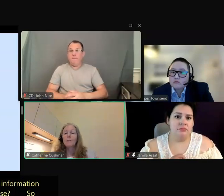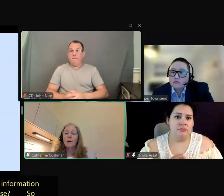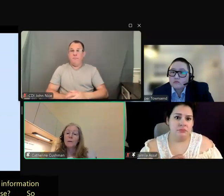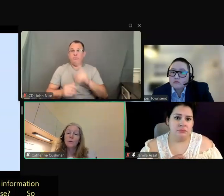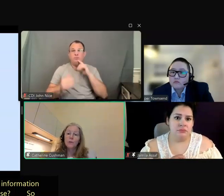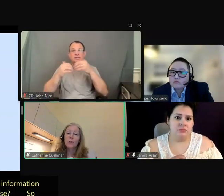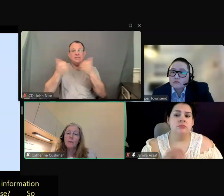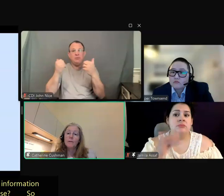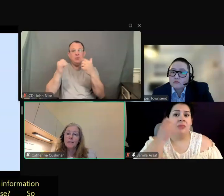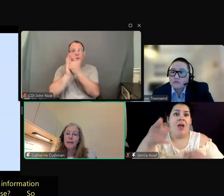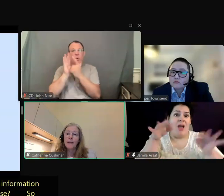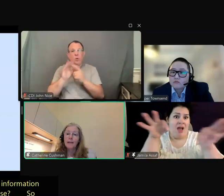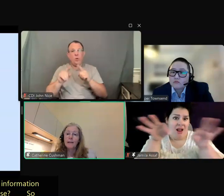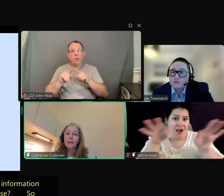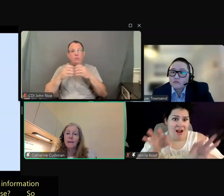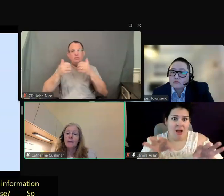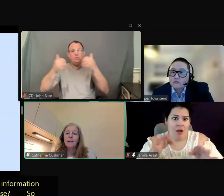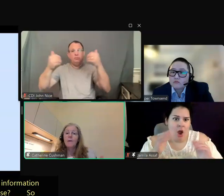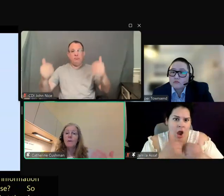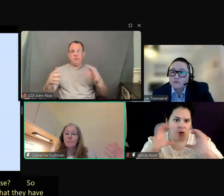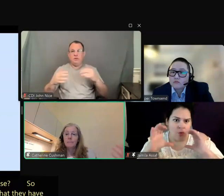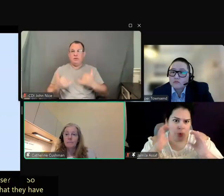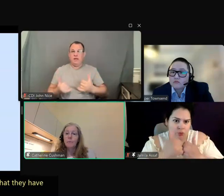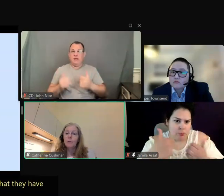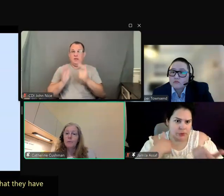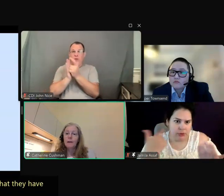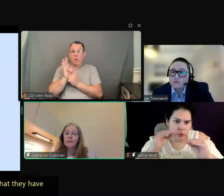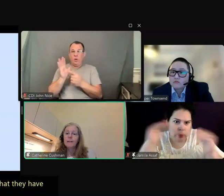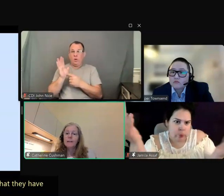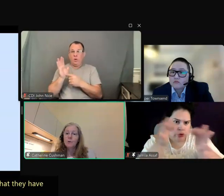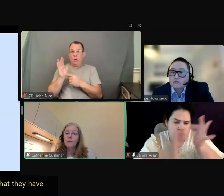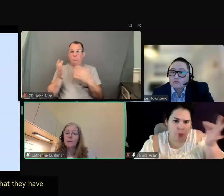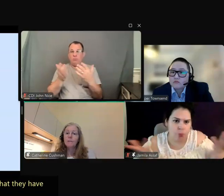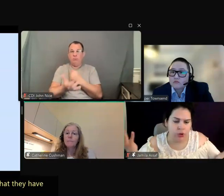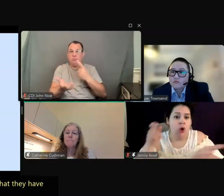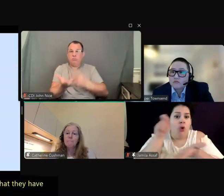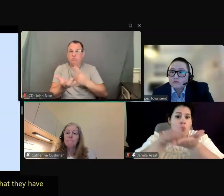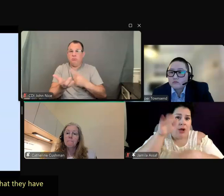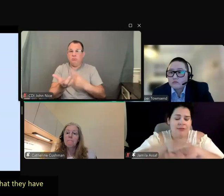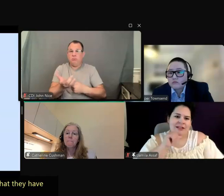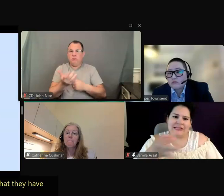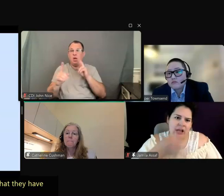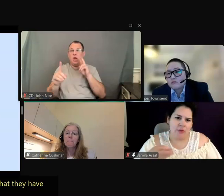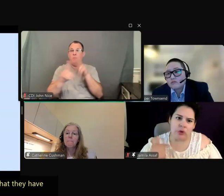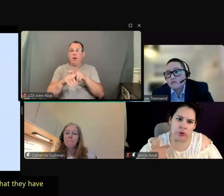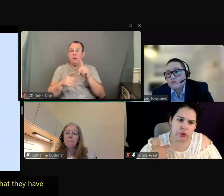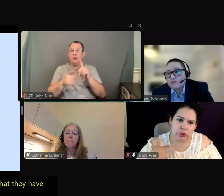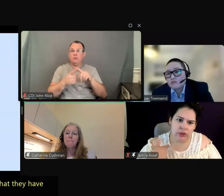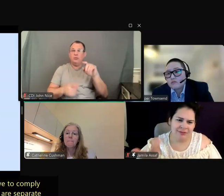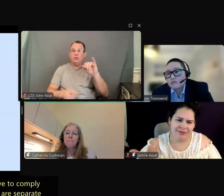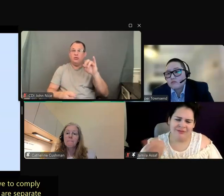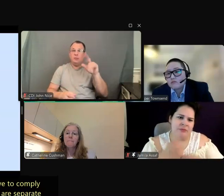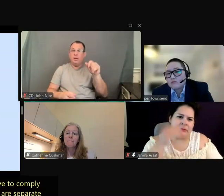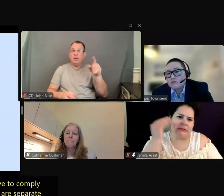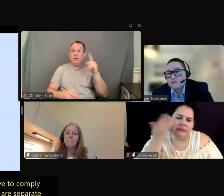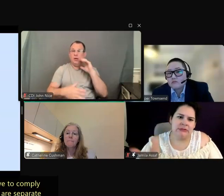So the laws that we're talking about today would apply to the situation. I've already, they're